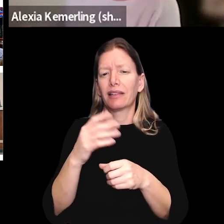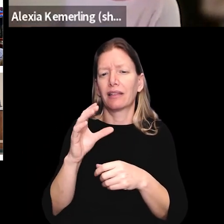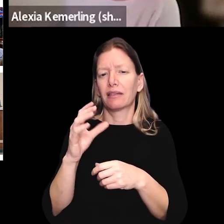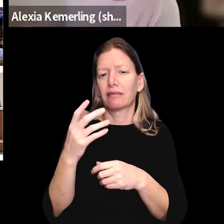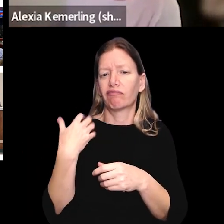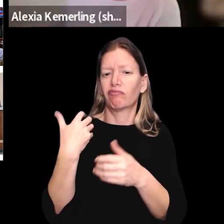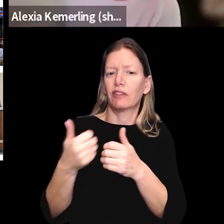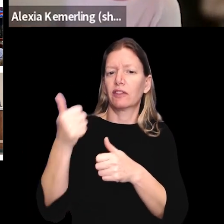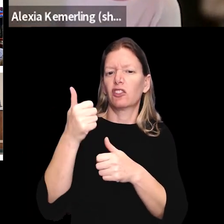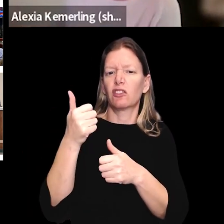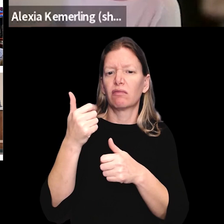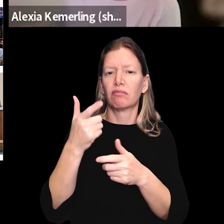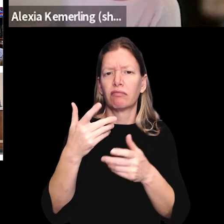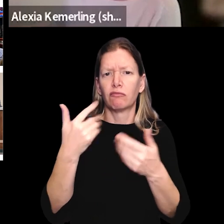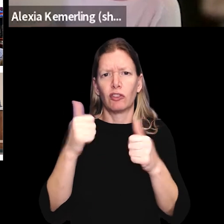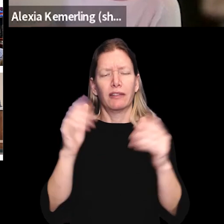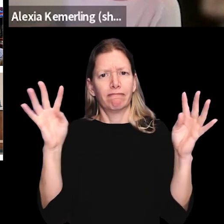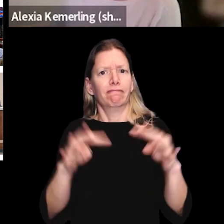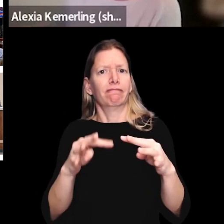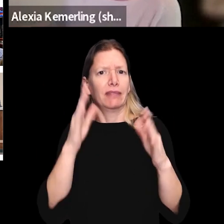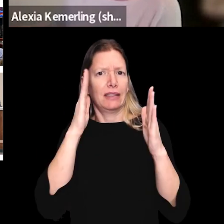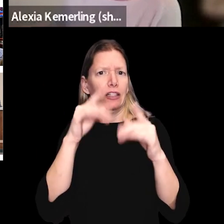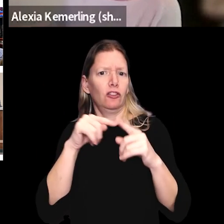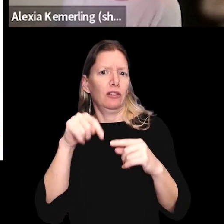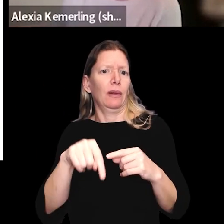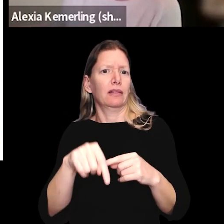as well as bring attention to the broader movement.